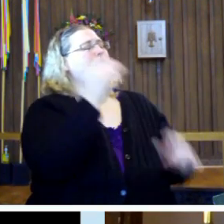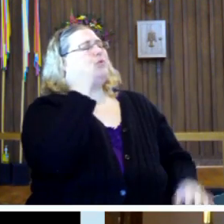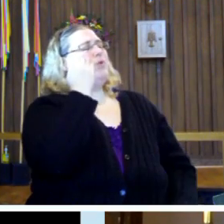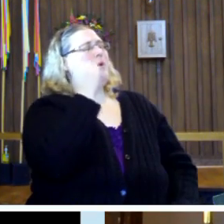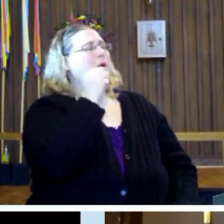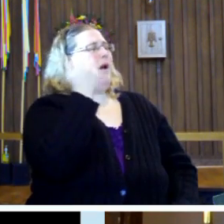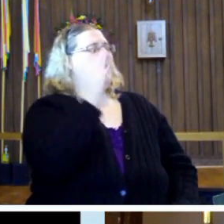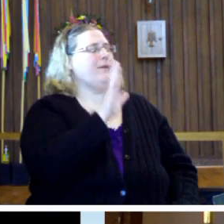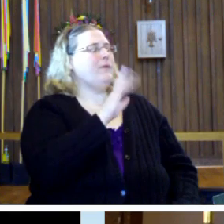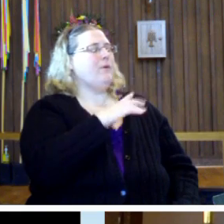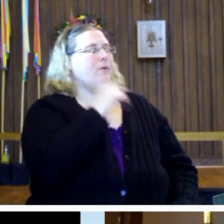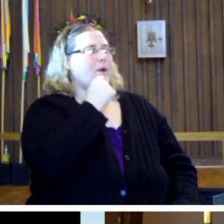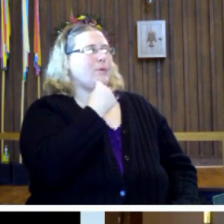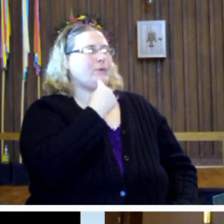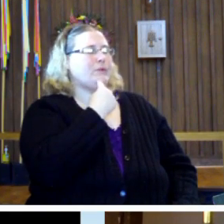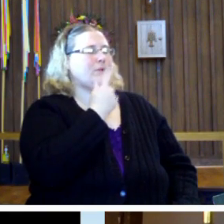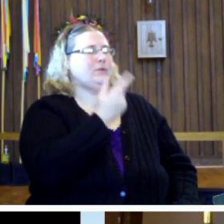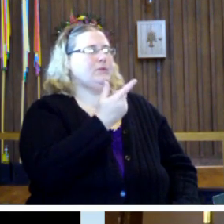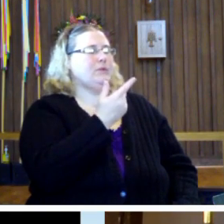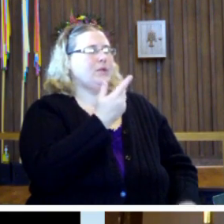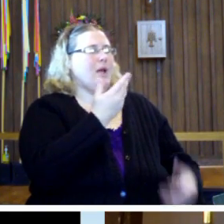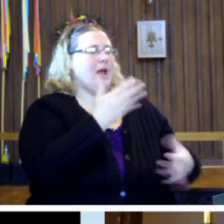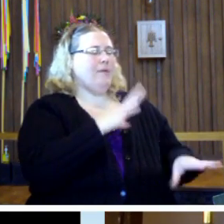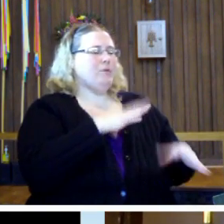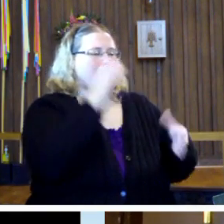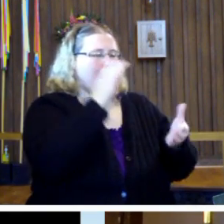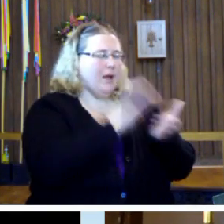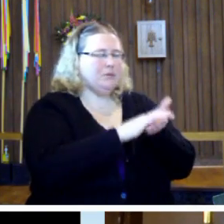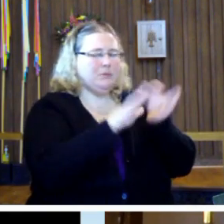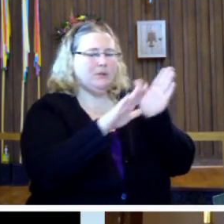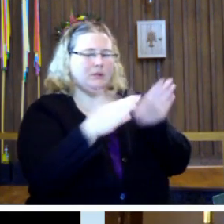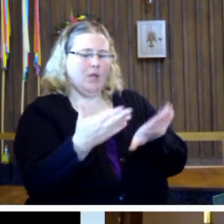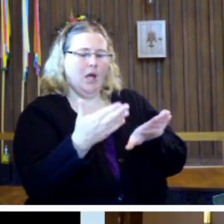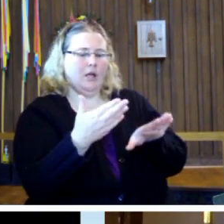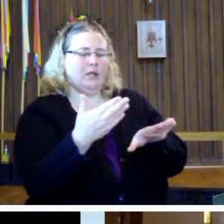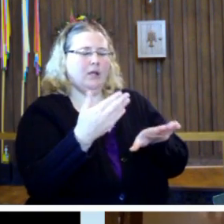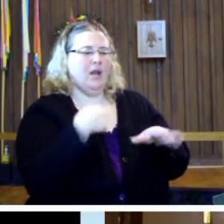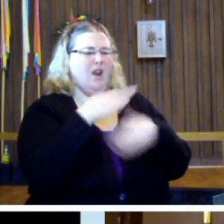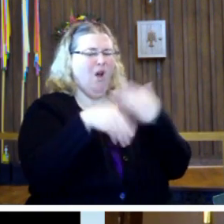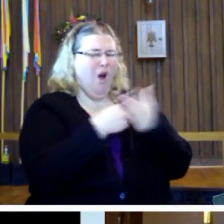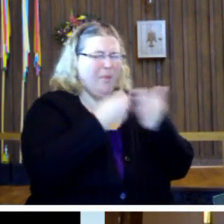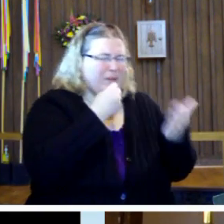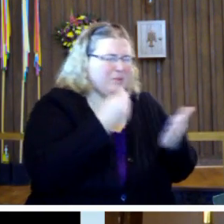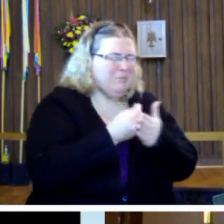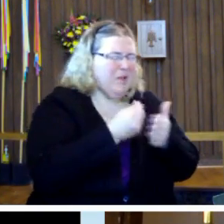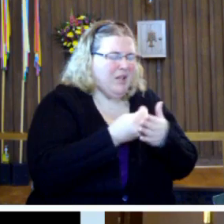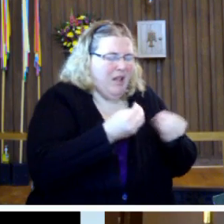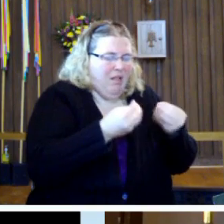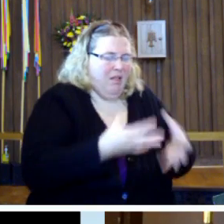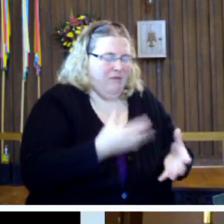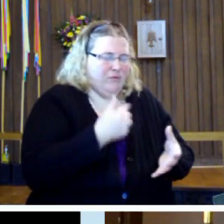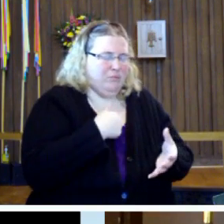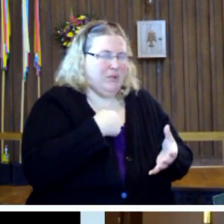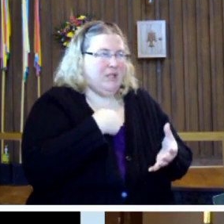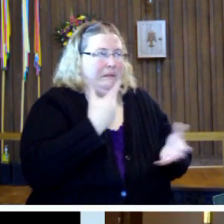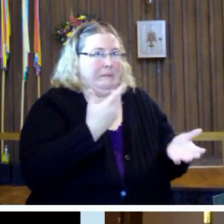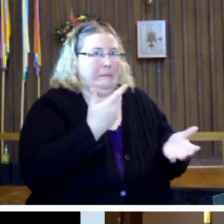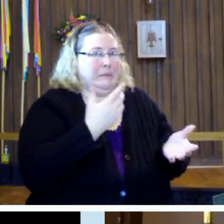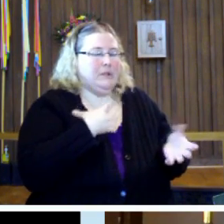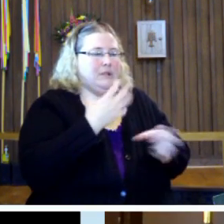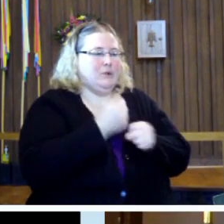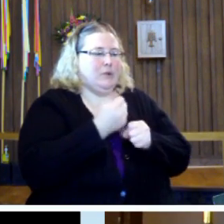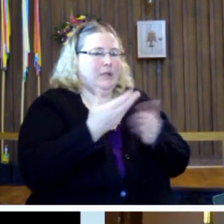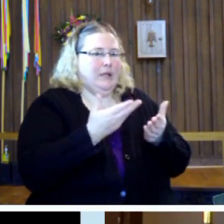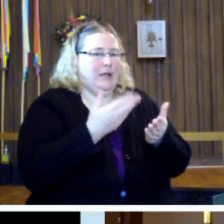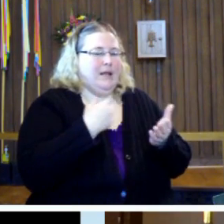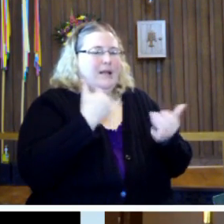know, I didn't know what I was going to do after my husband died. And I had all this money that he had left me. And I took it.